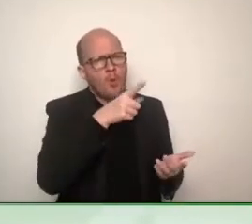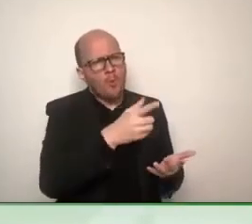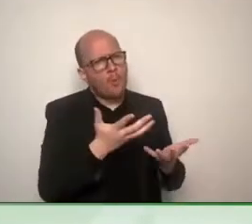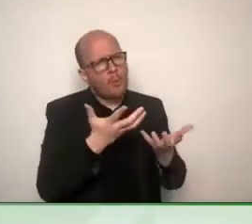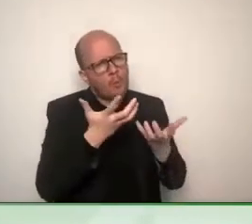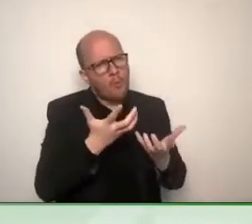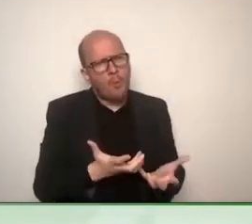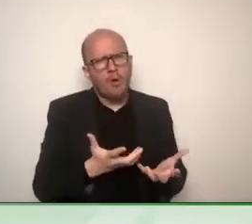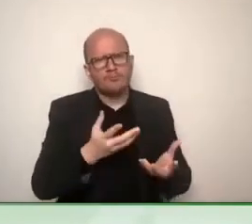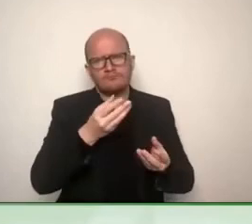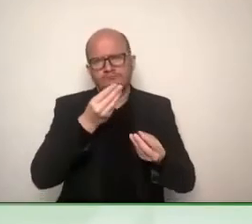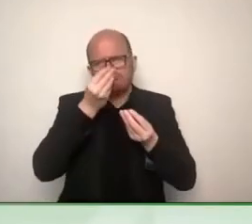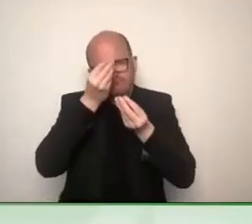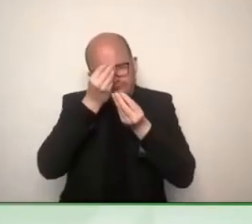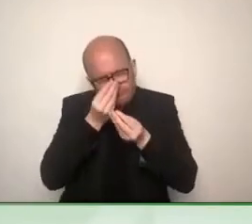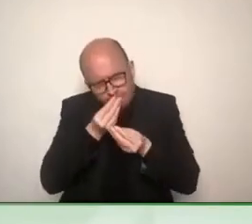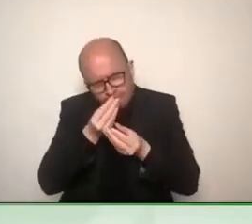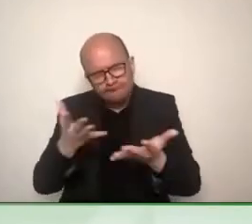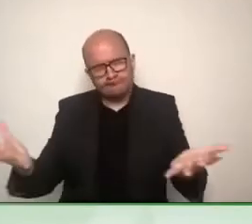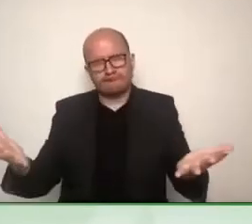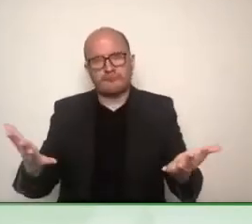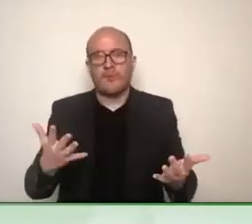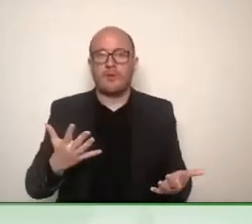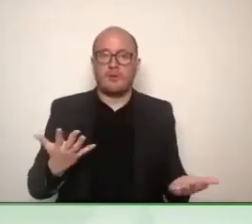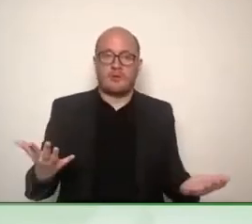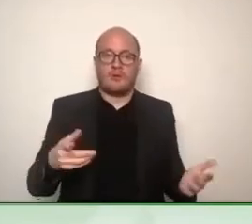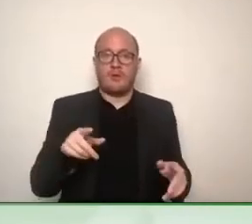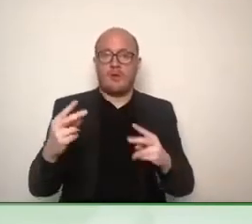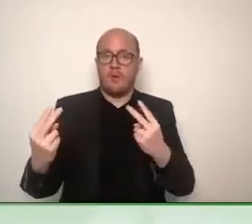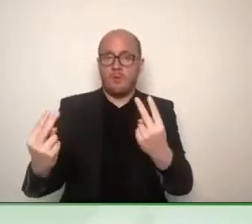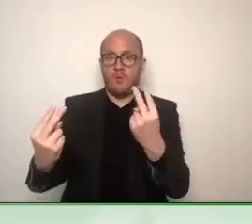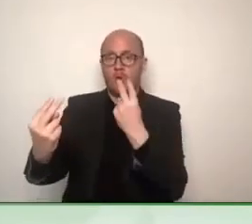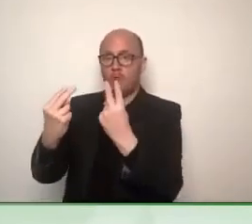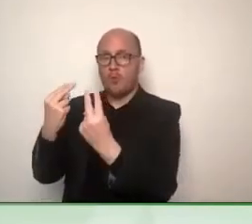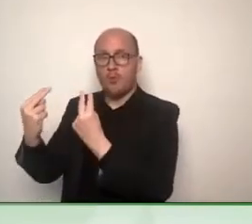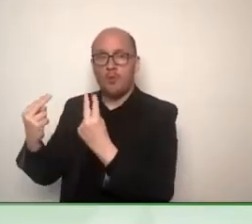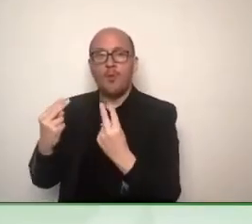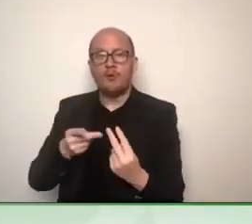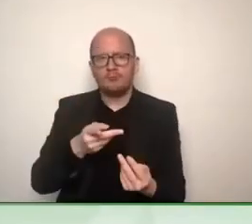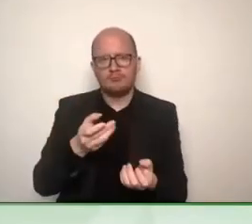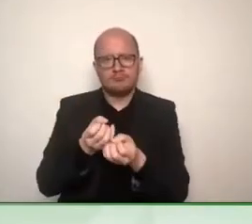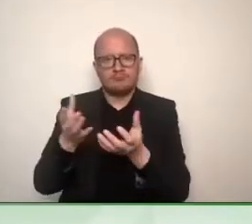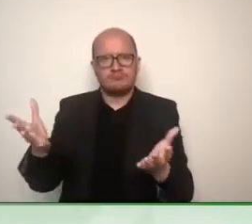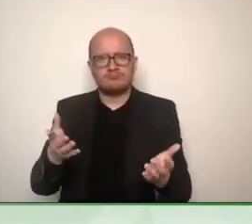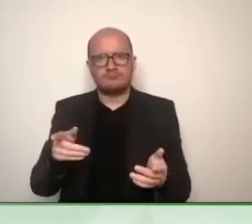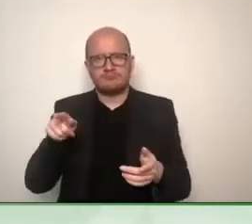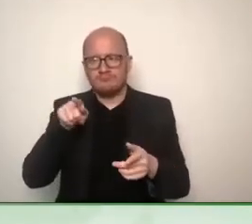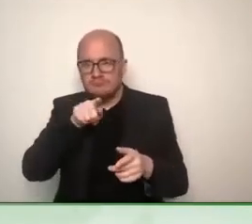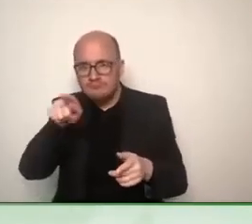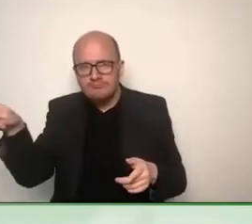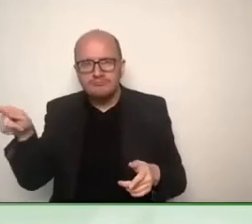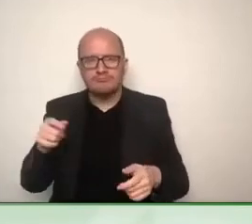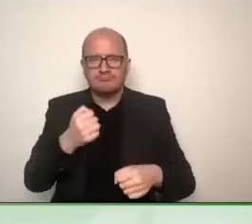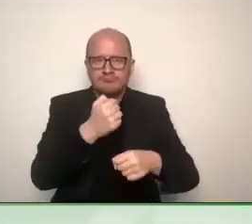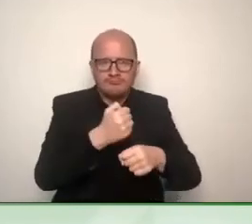in the audience. What should they take home with them? What would be the homework you give them? Oh,